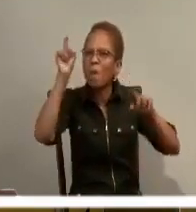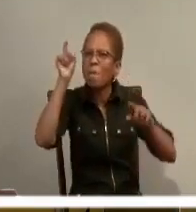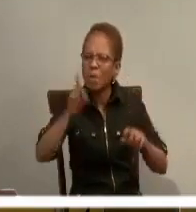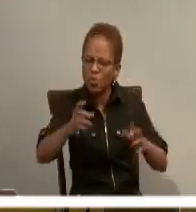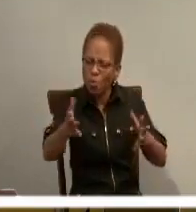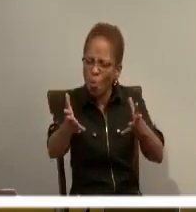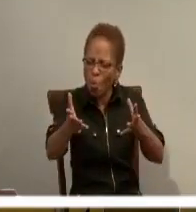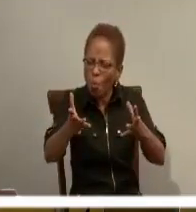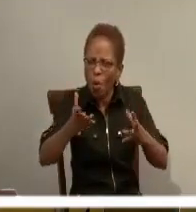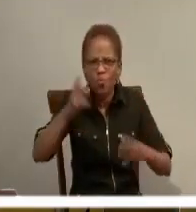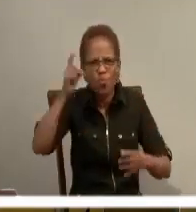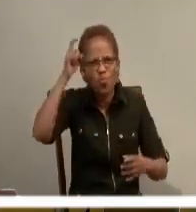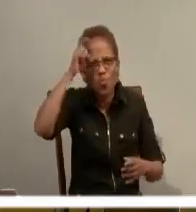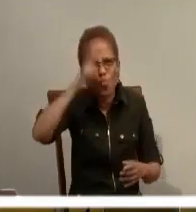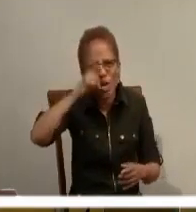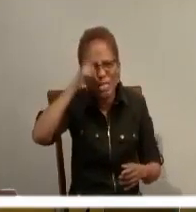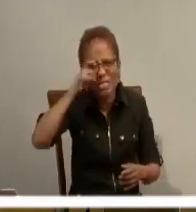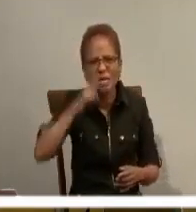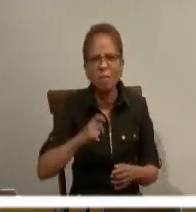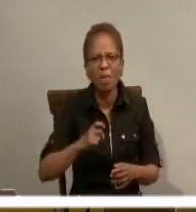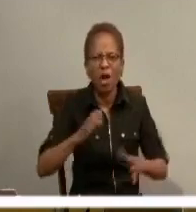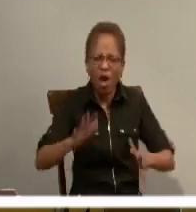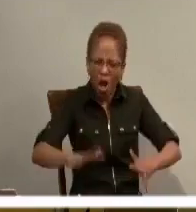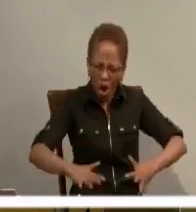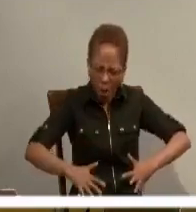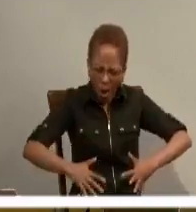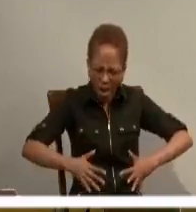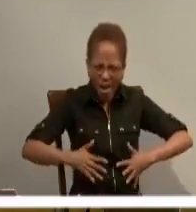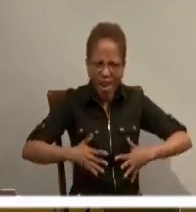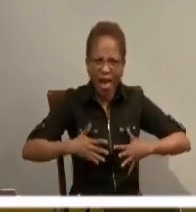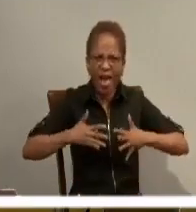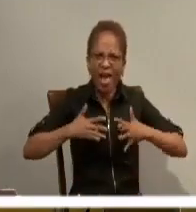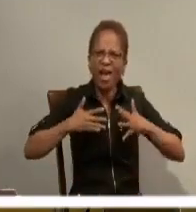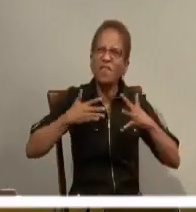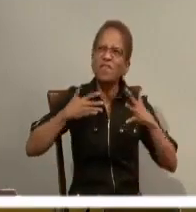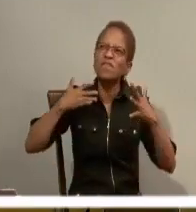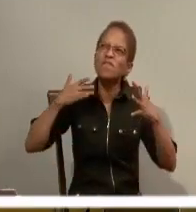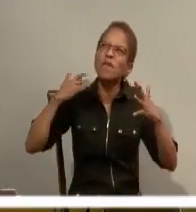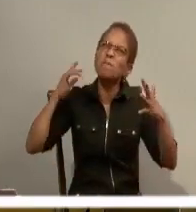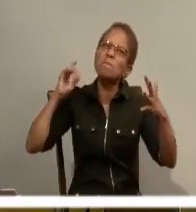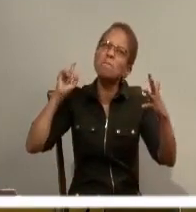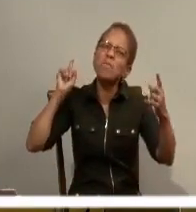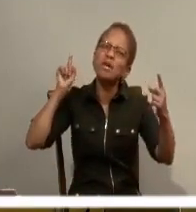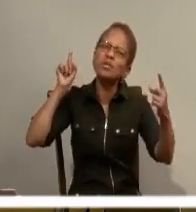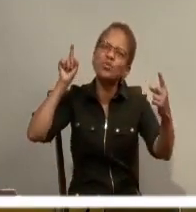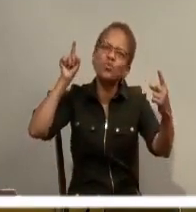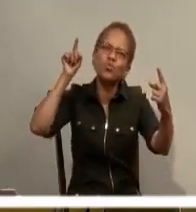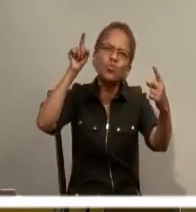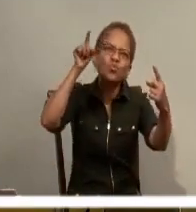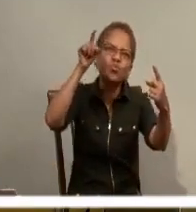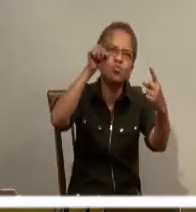Our whole life must be directed towards her and then she will pursue us.